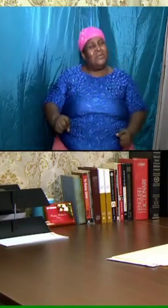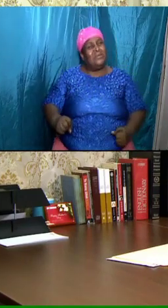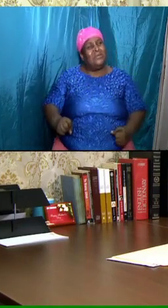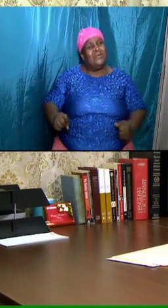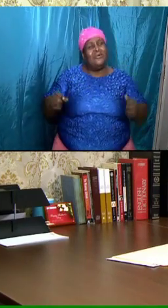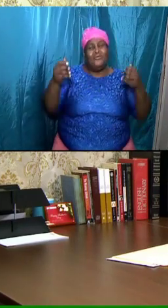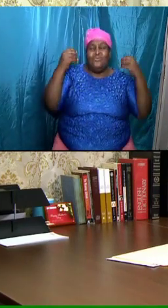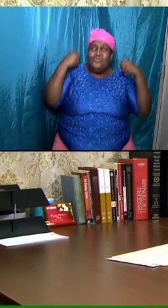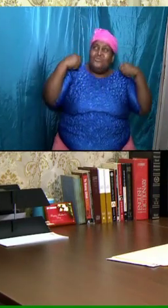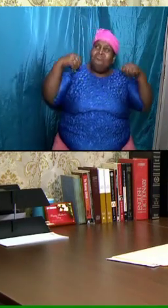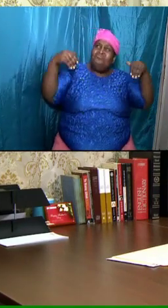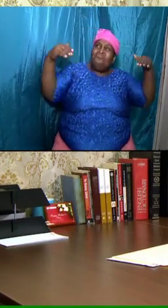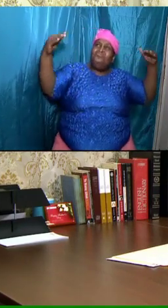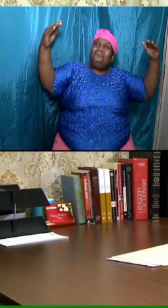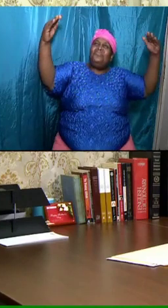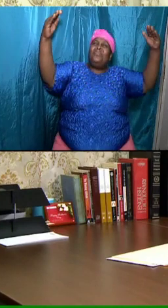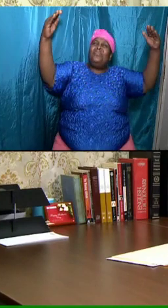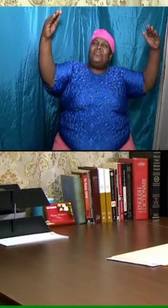hypersonic